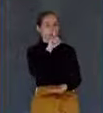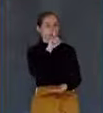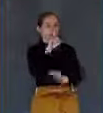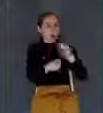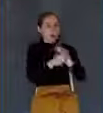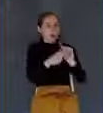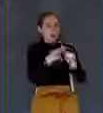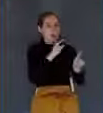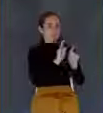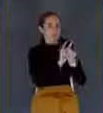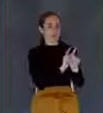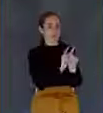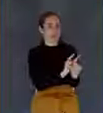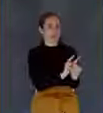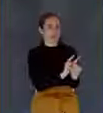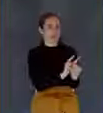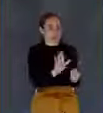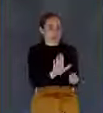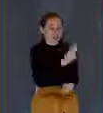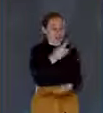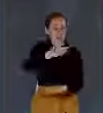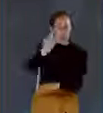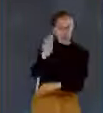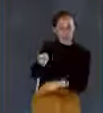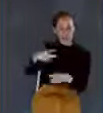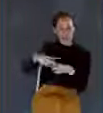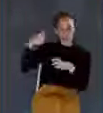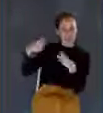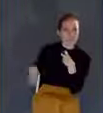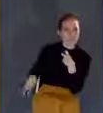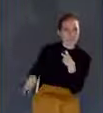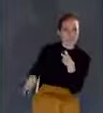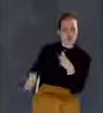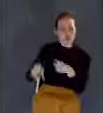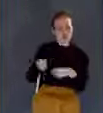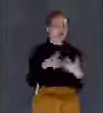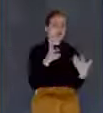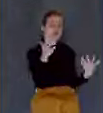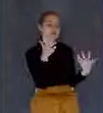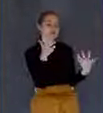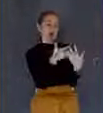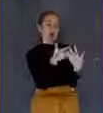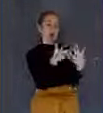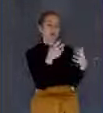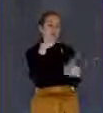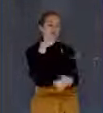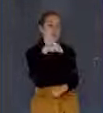they could not grasp it. So he would accommodate by saying, I don't know the day or the hour.